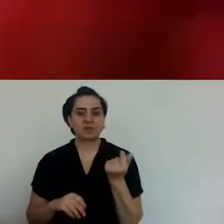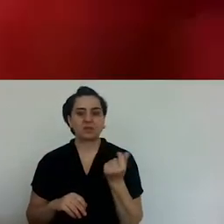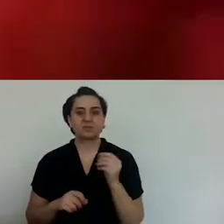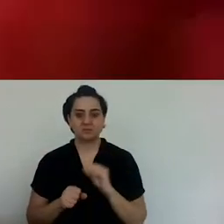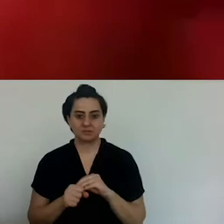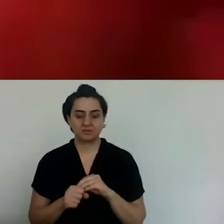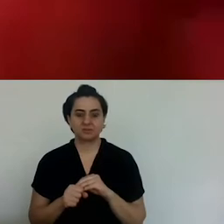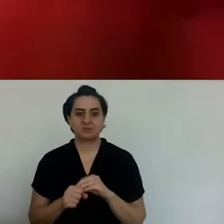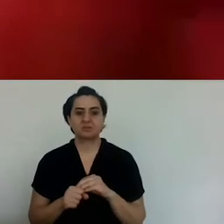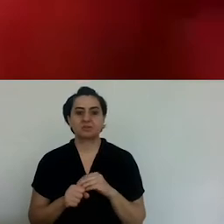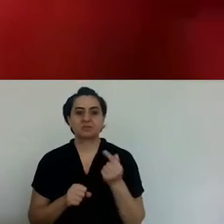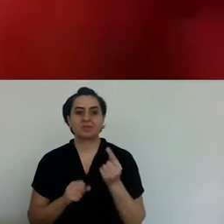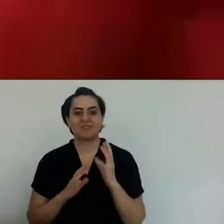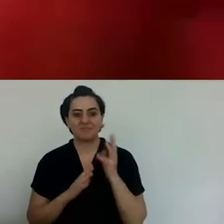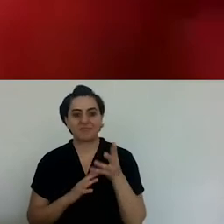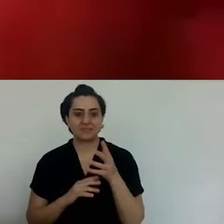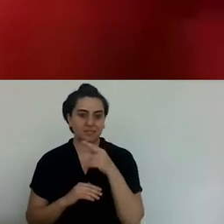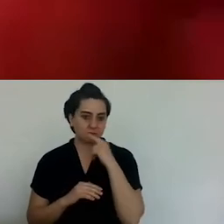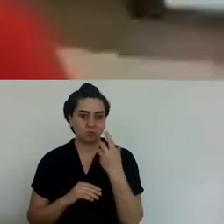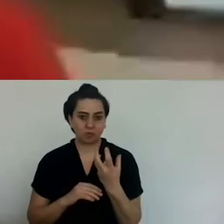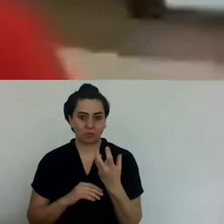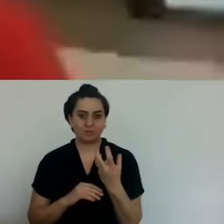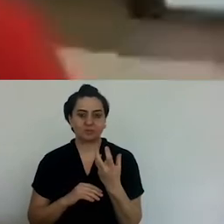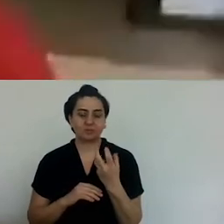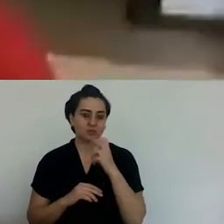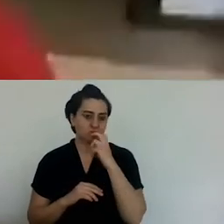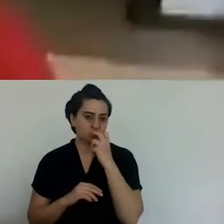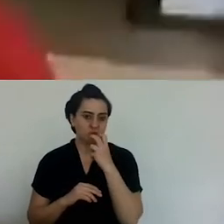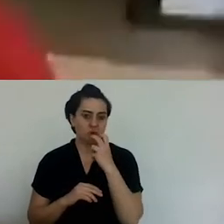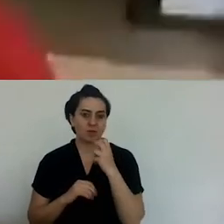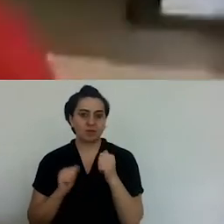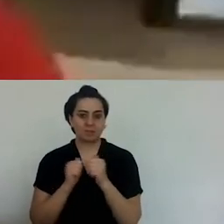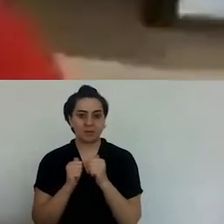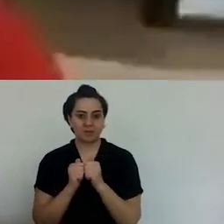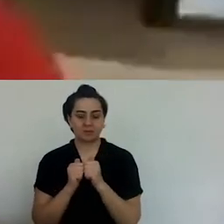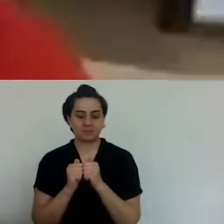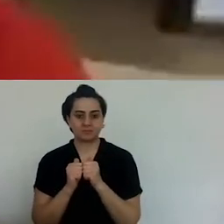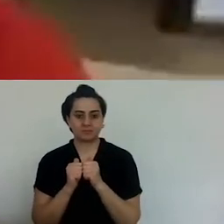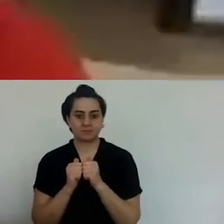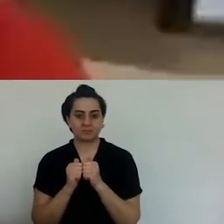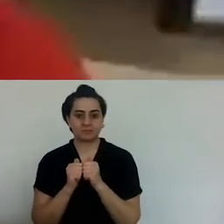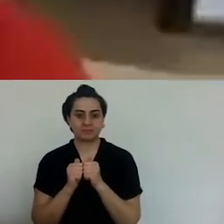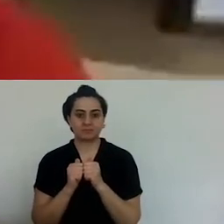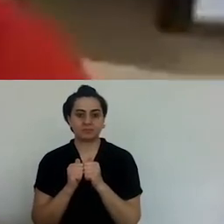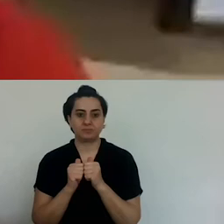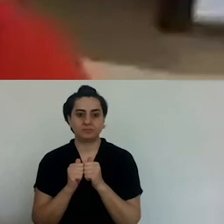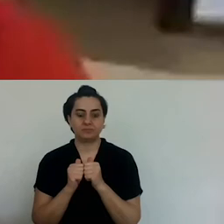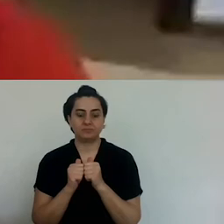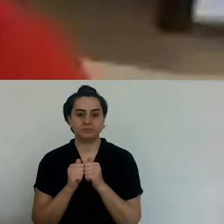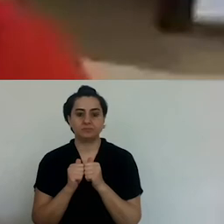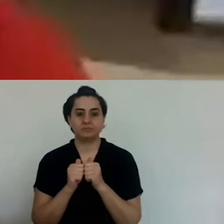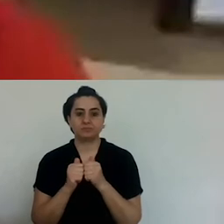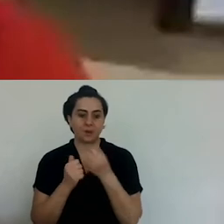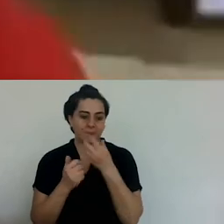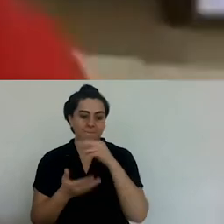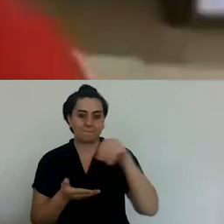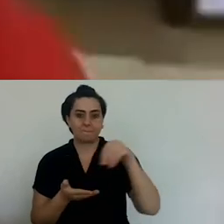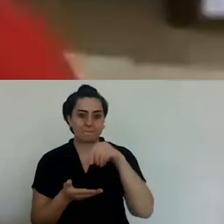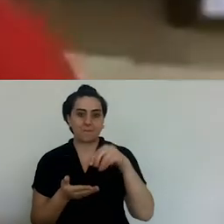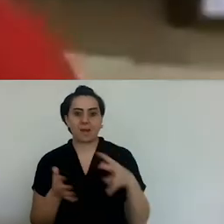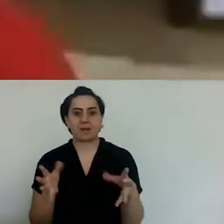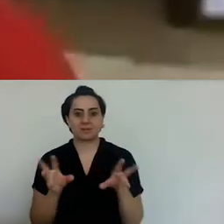but they're not exactly, they don't exactly taste the same as they used to put tomatoes.